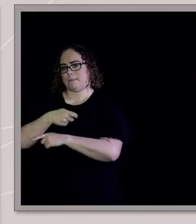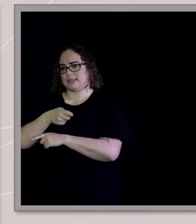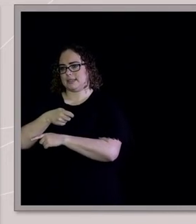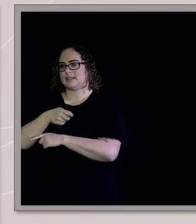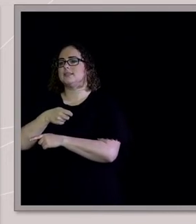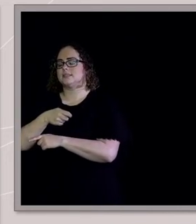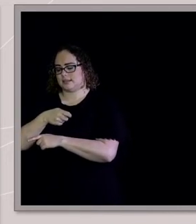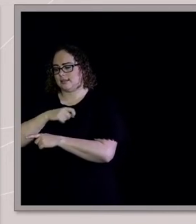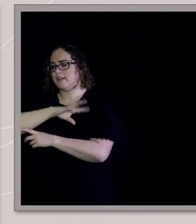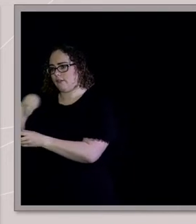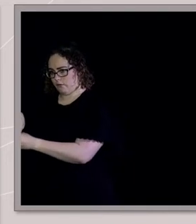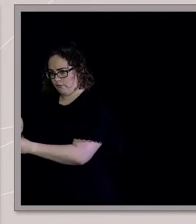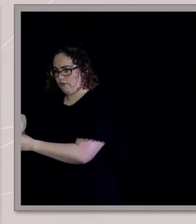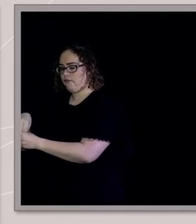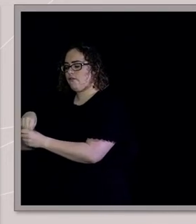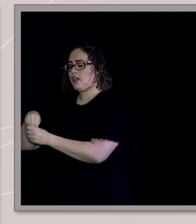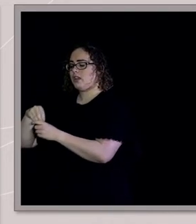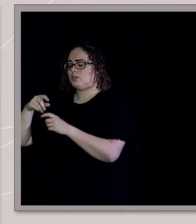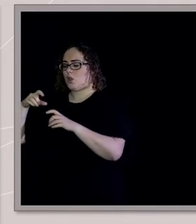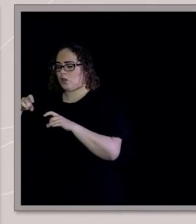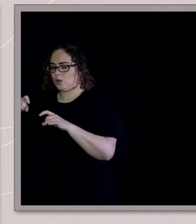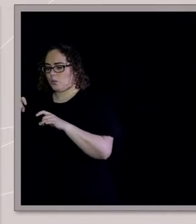cast any kind of doubt